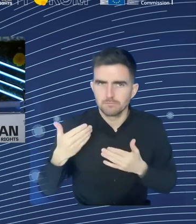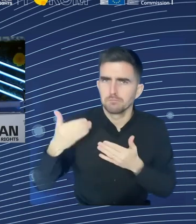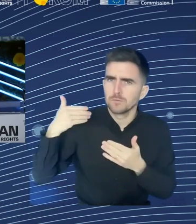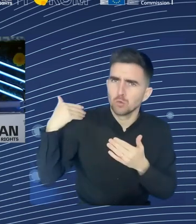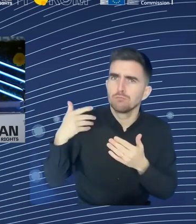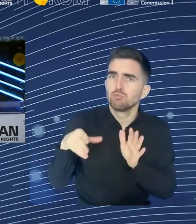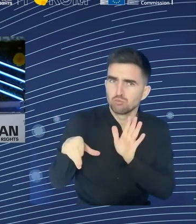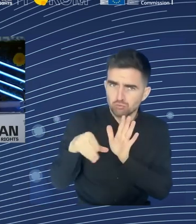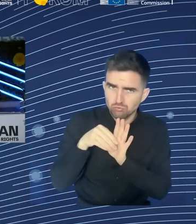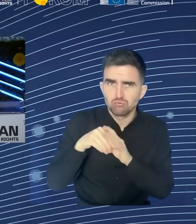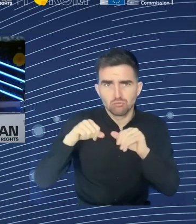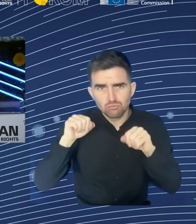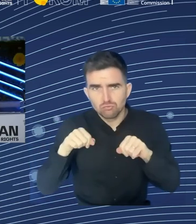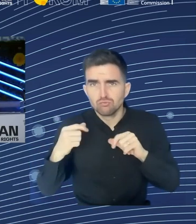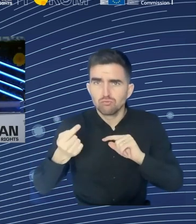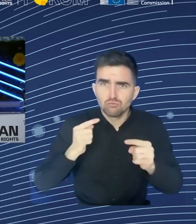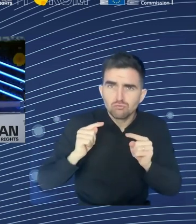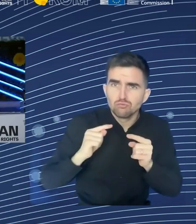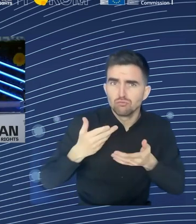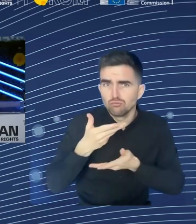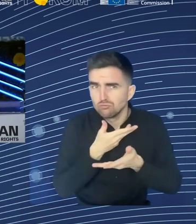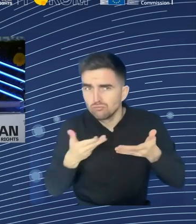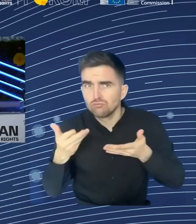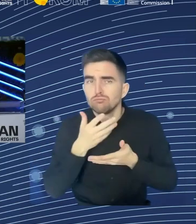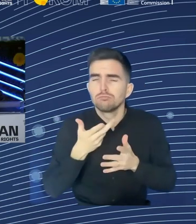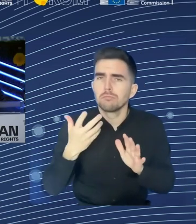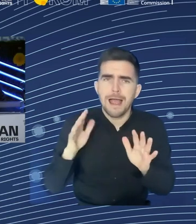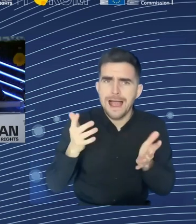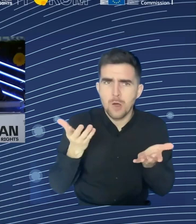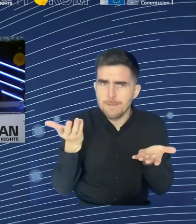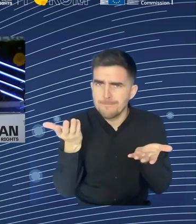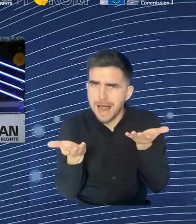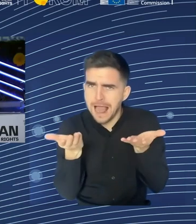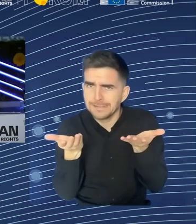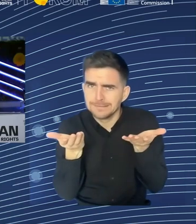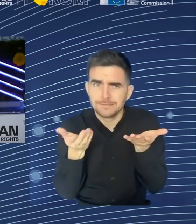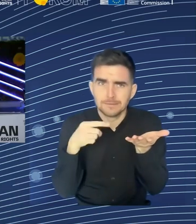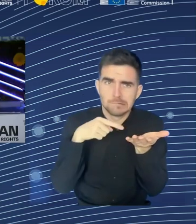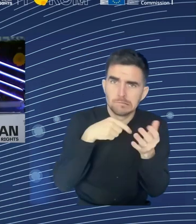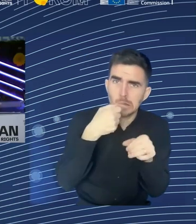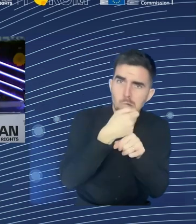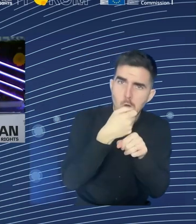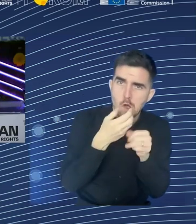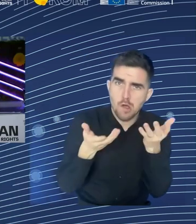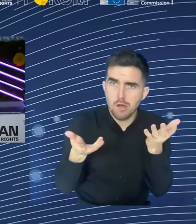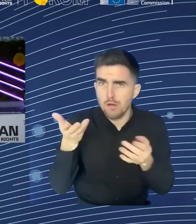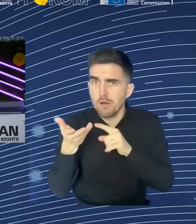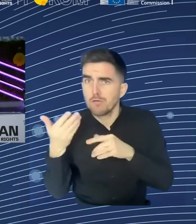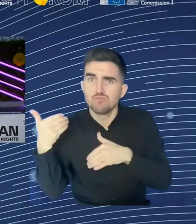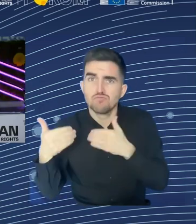But I would say that that's not exactly now what is one of our recommendations. Recently, an ongoing